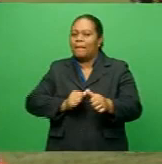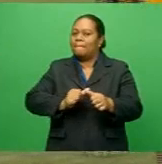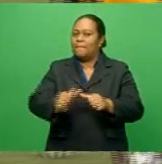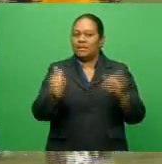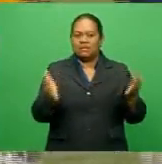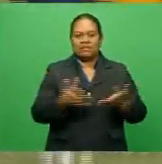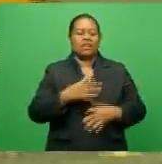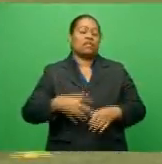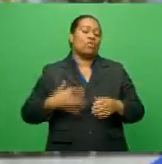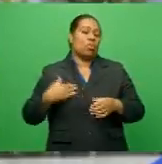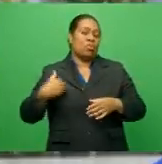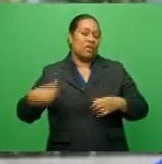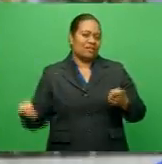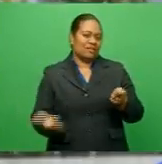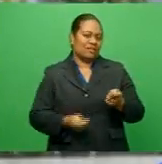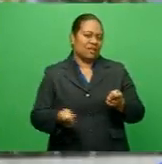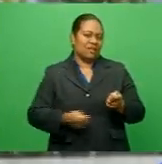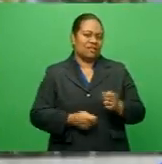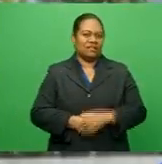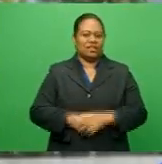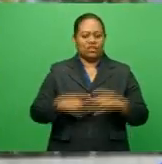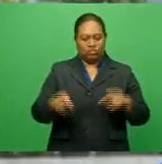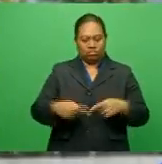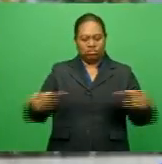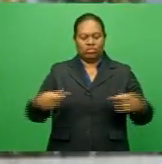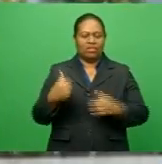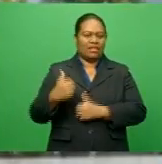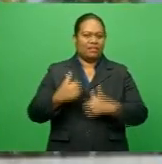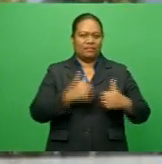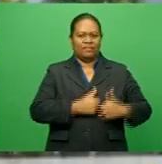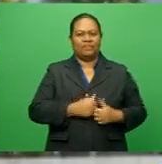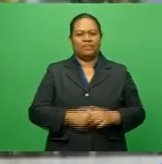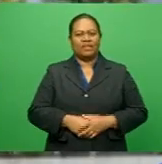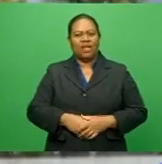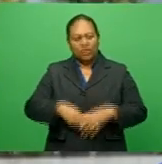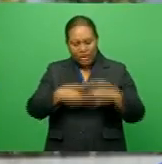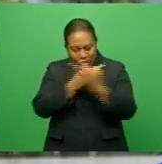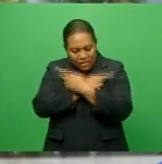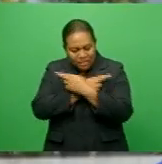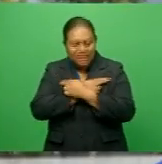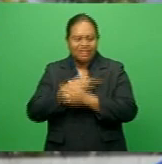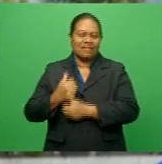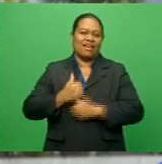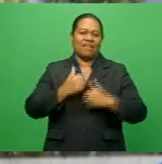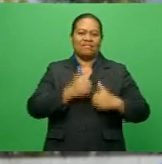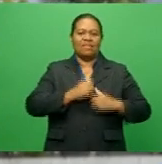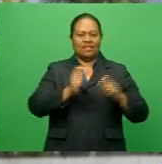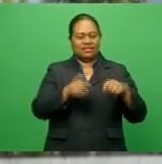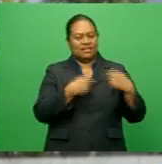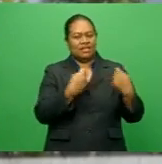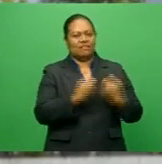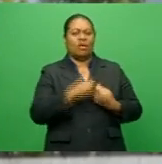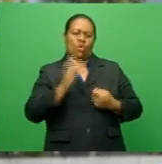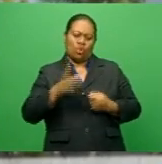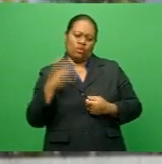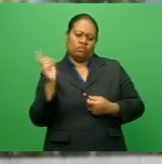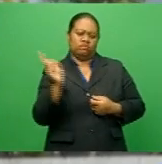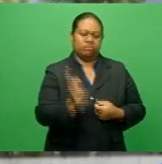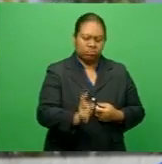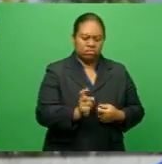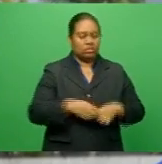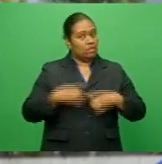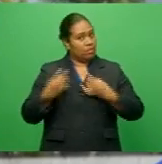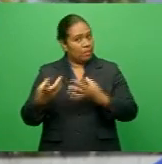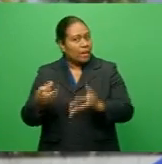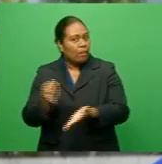well-disciplined army side. We respect the military team, our brothers from the military. And they always come out firing and